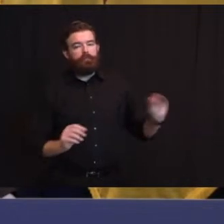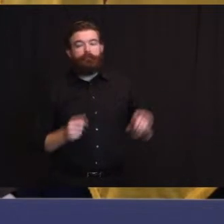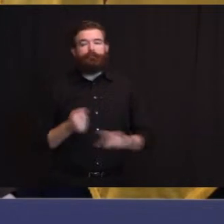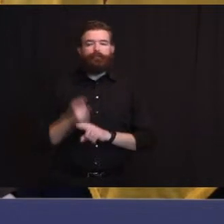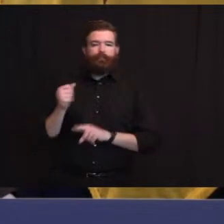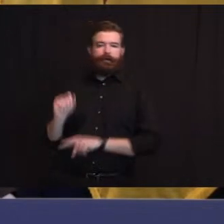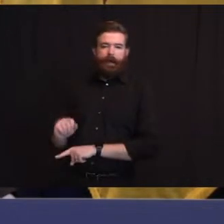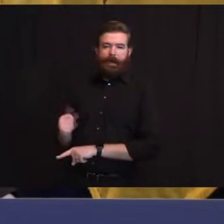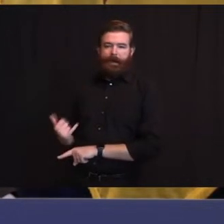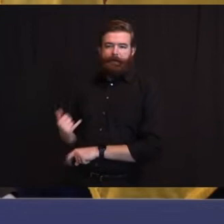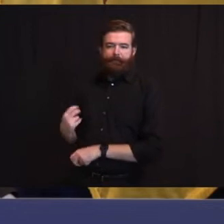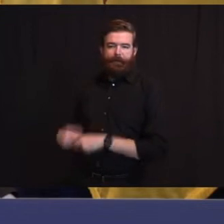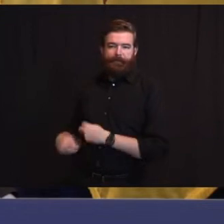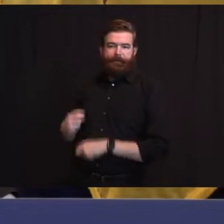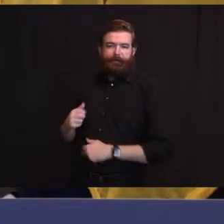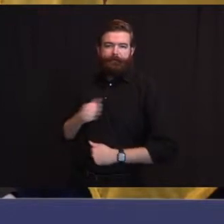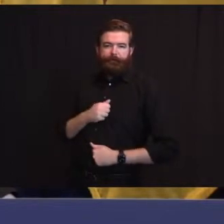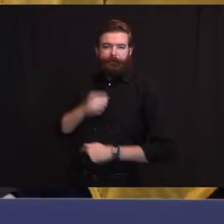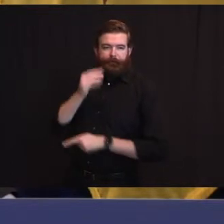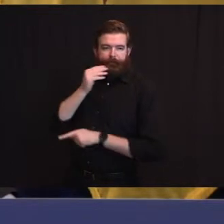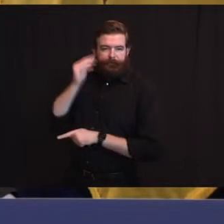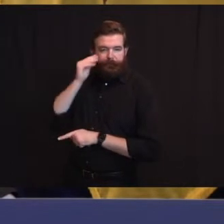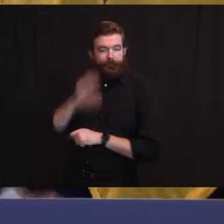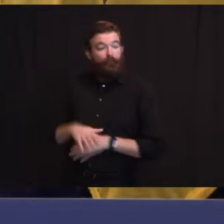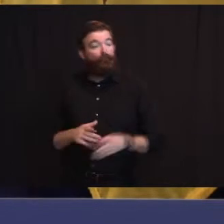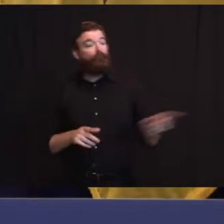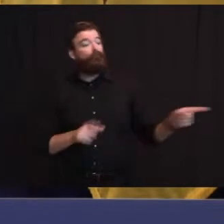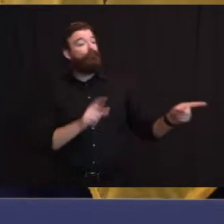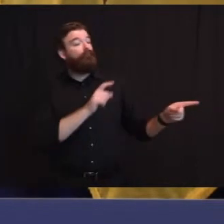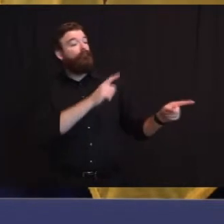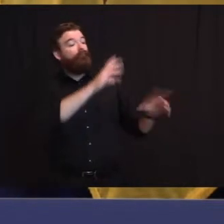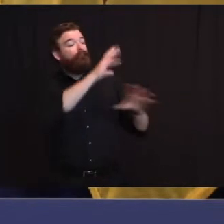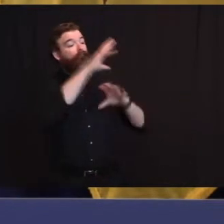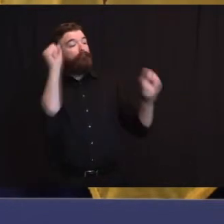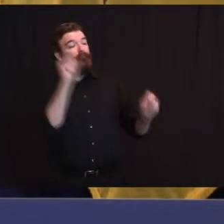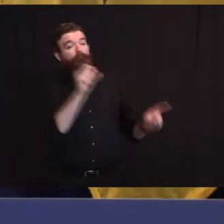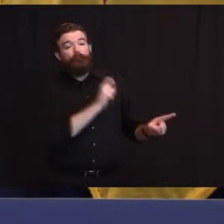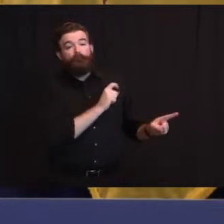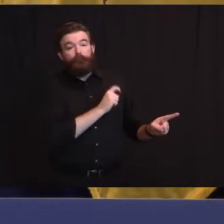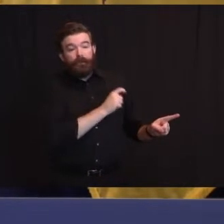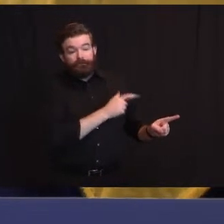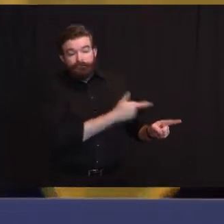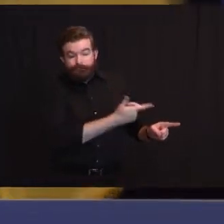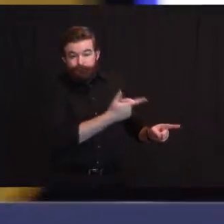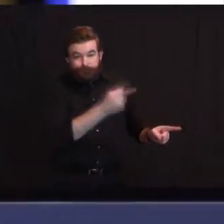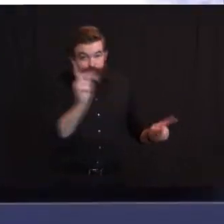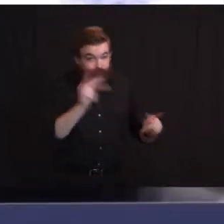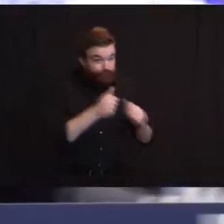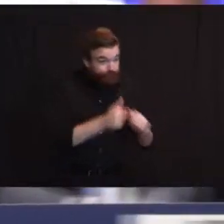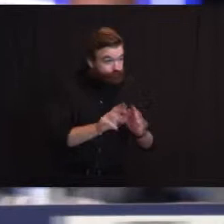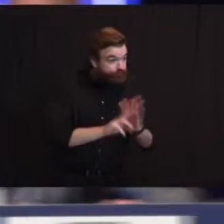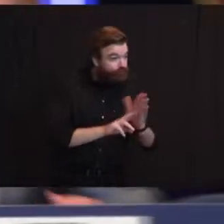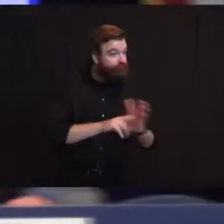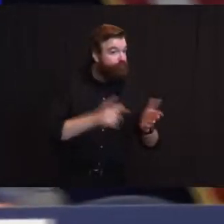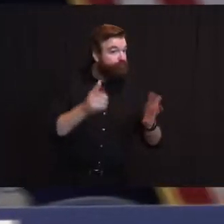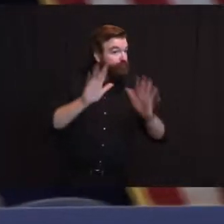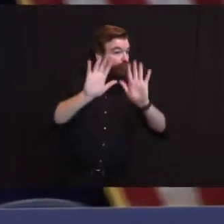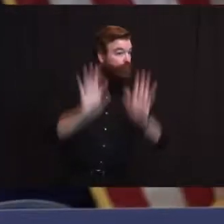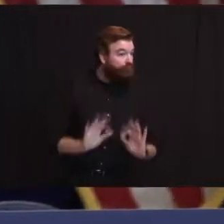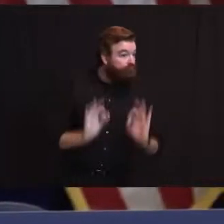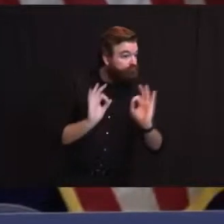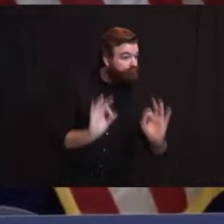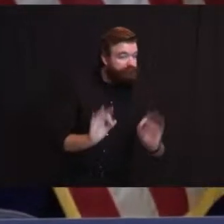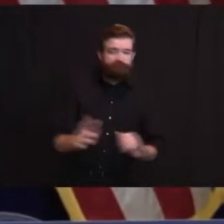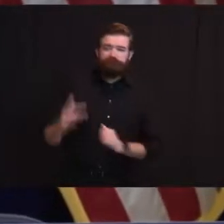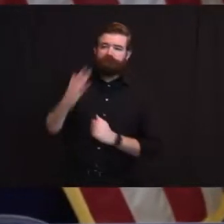knucklehead behavior in large scale, and hope you had a good Christmas. Welcome back. Thank you, Governor. Good afternoon. On the